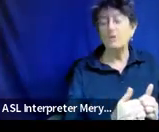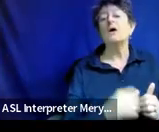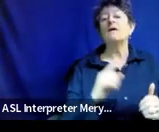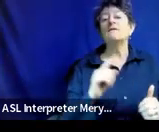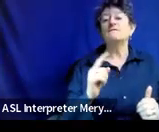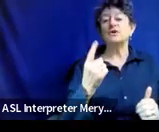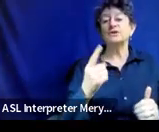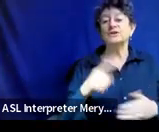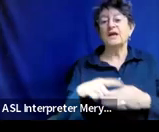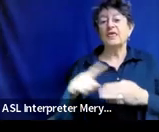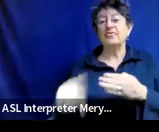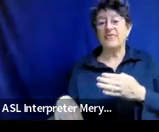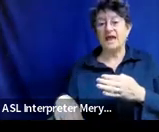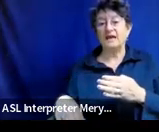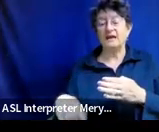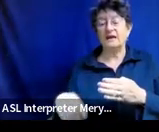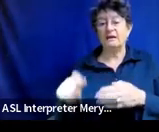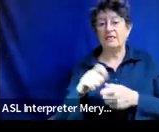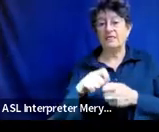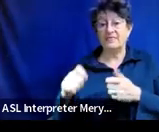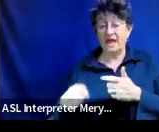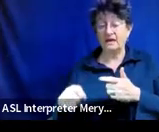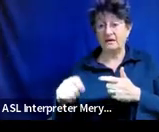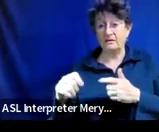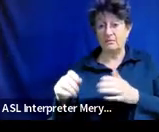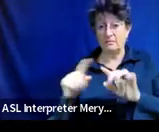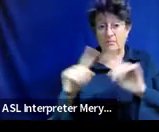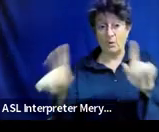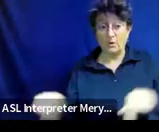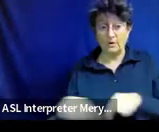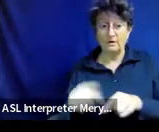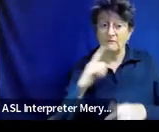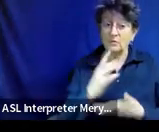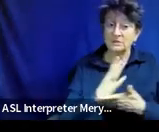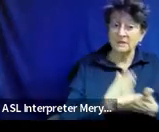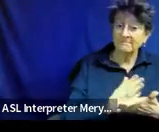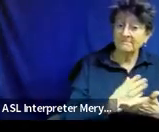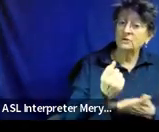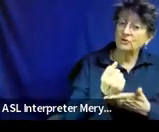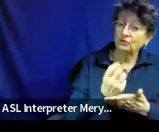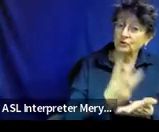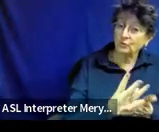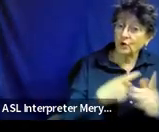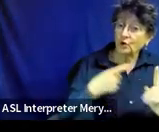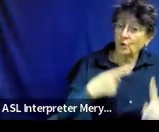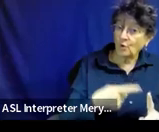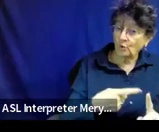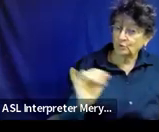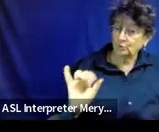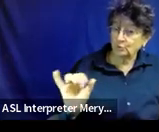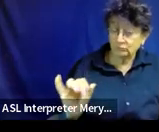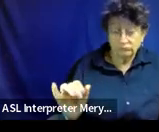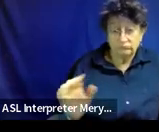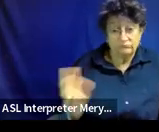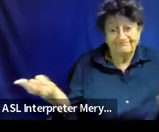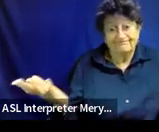For older kids, it will be some. You'll probably have the social worker. It will be social work goals, I'm guessing. But you never know.